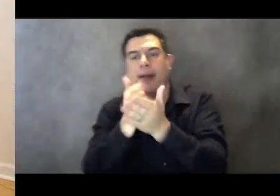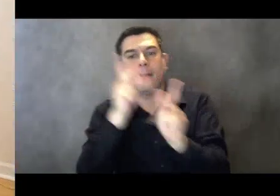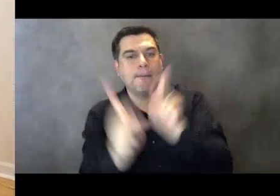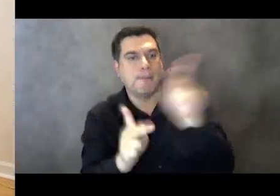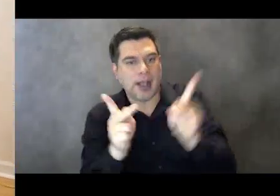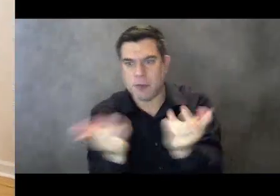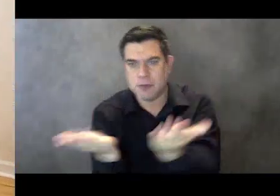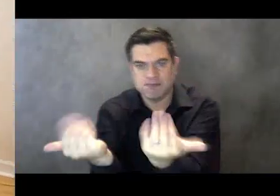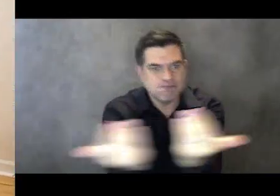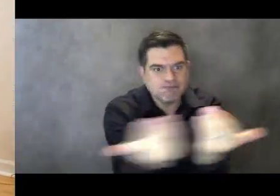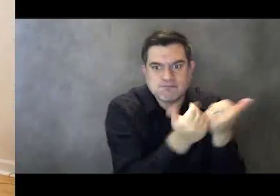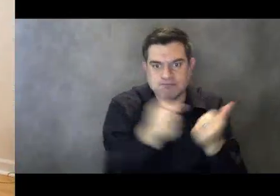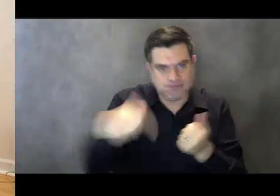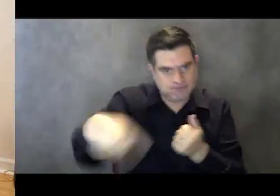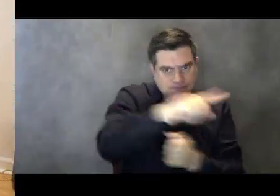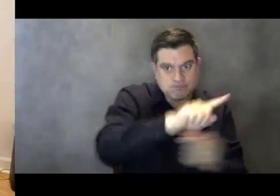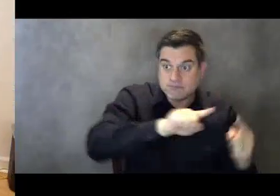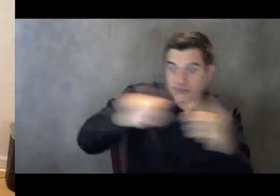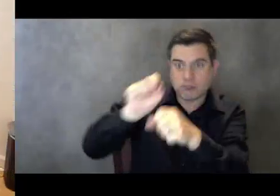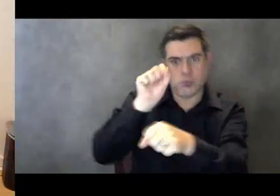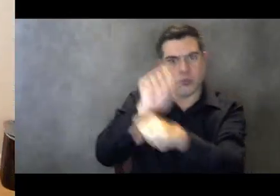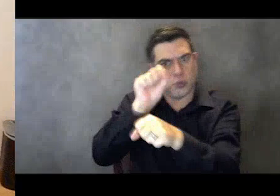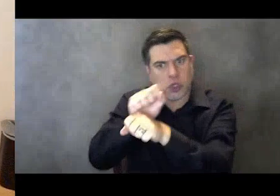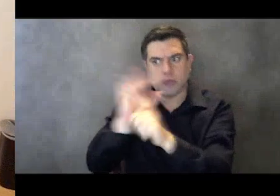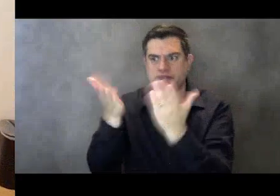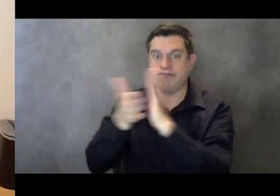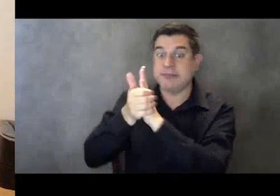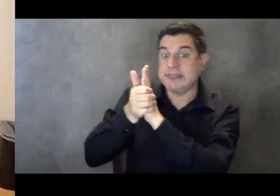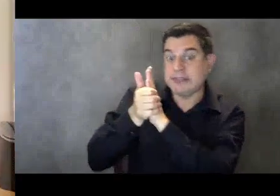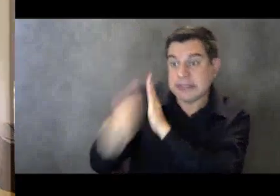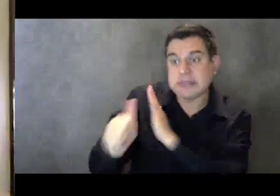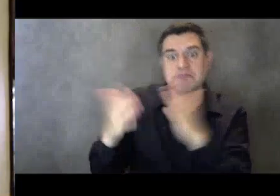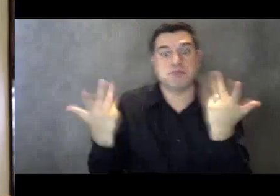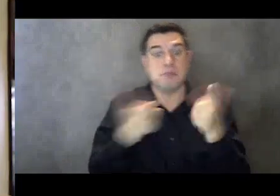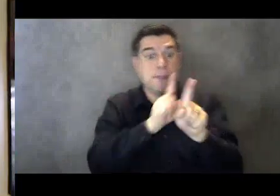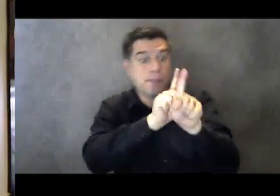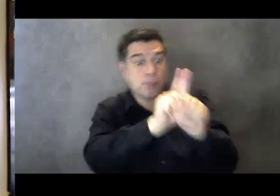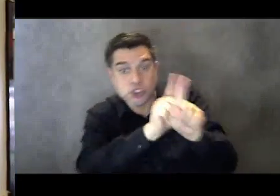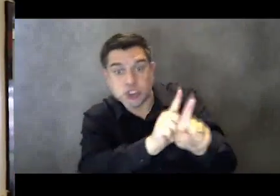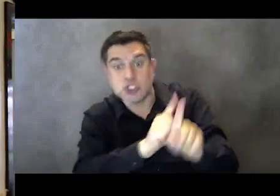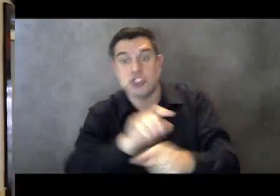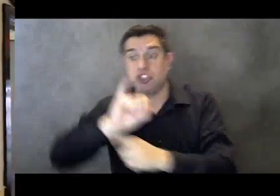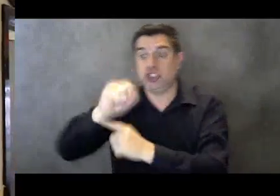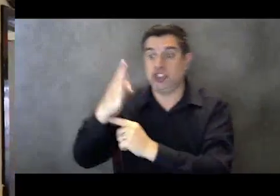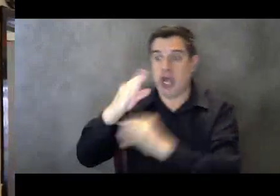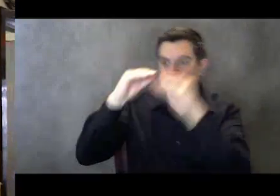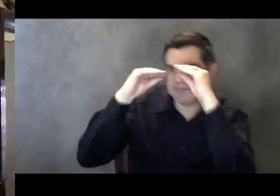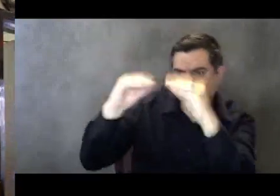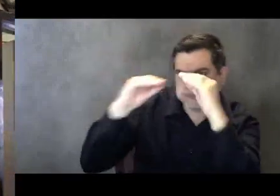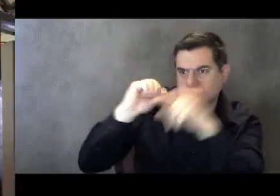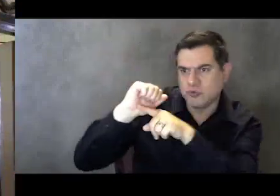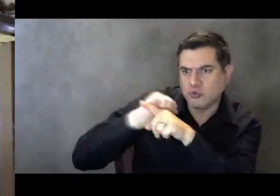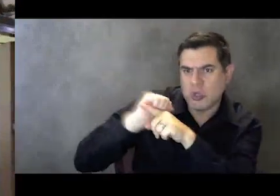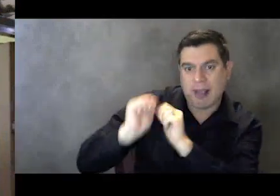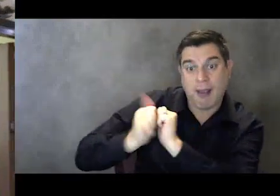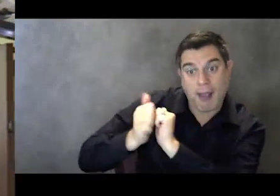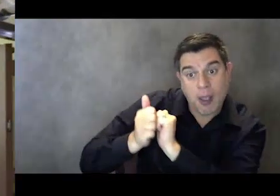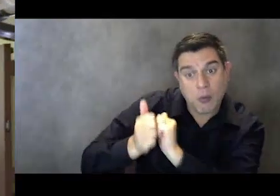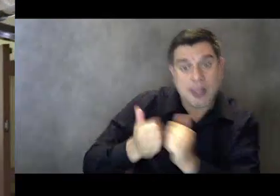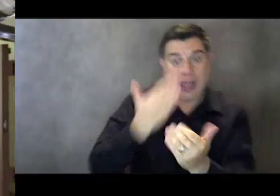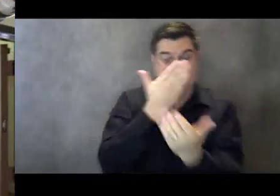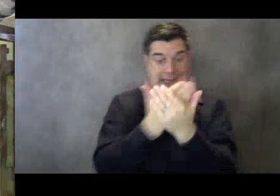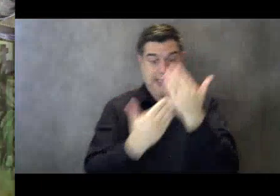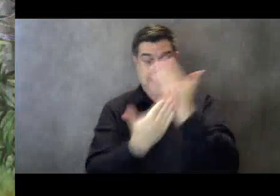Clients gain the skills needed through mentor-instructed job readiness training that includes hands-on